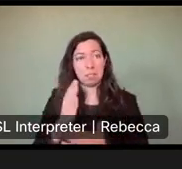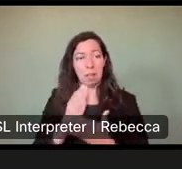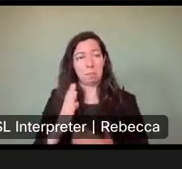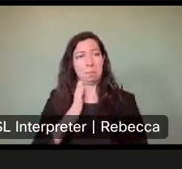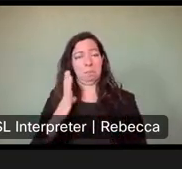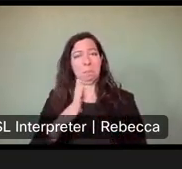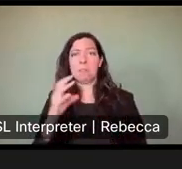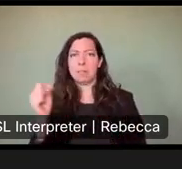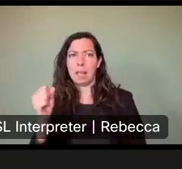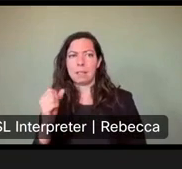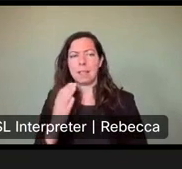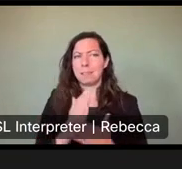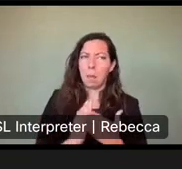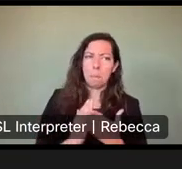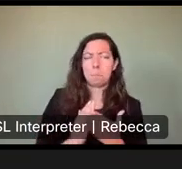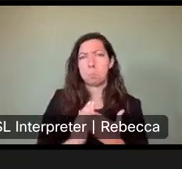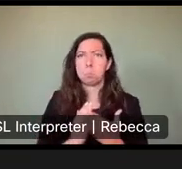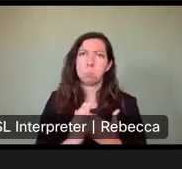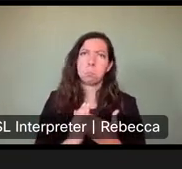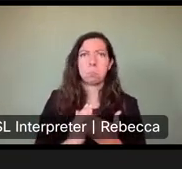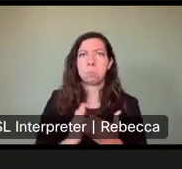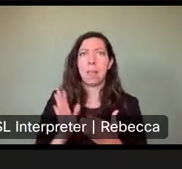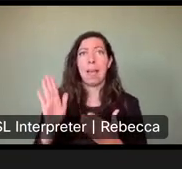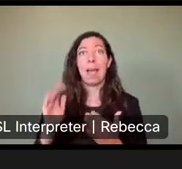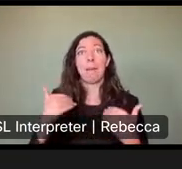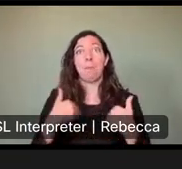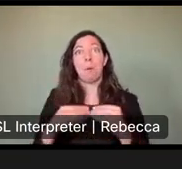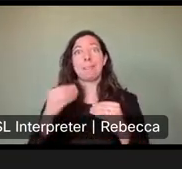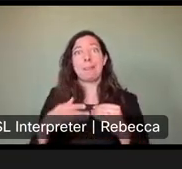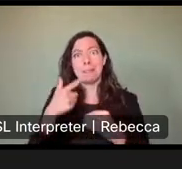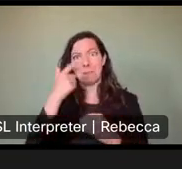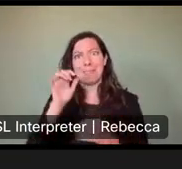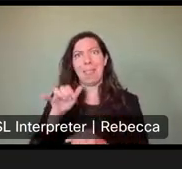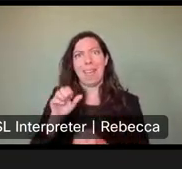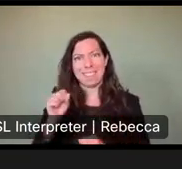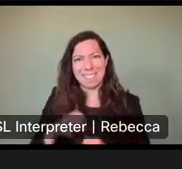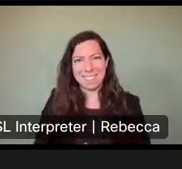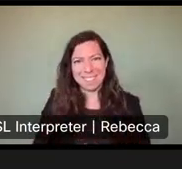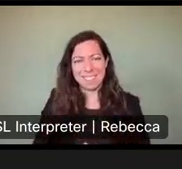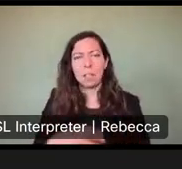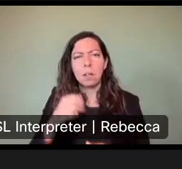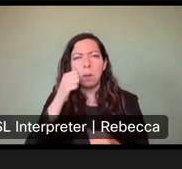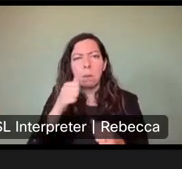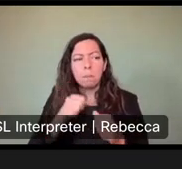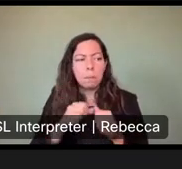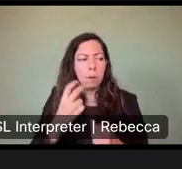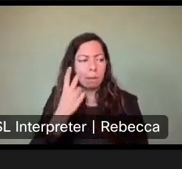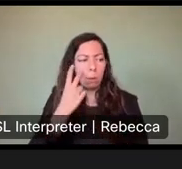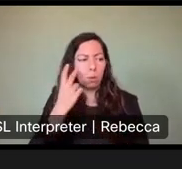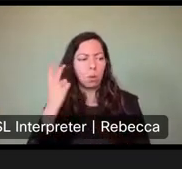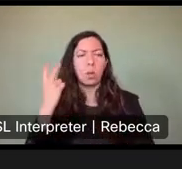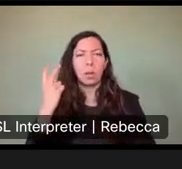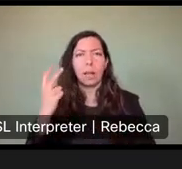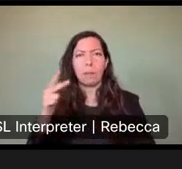some park systems have differentiating fees for those. If you, uh, think back to the slides or look back to the slides that we